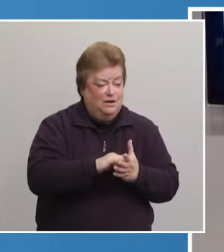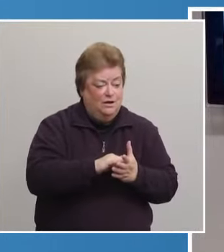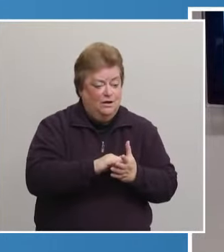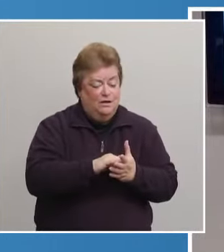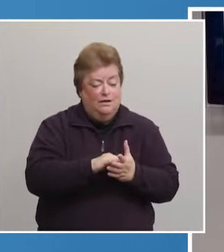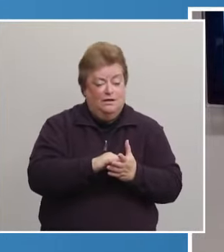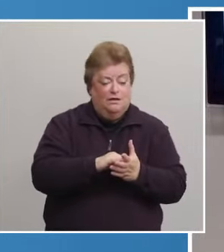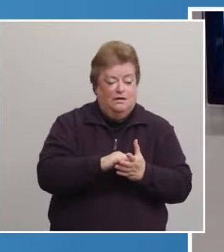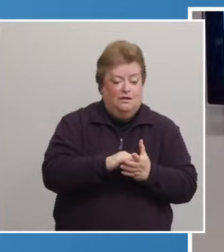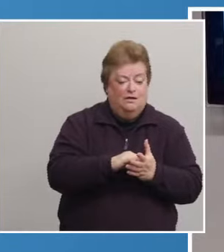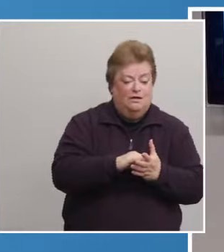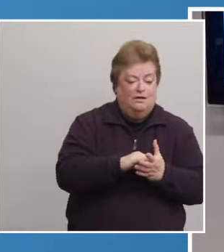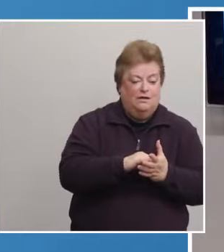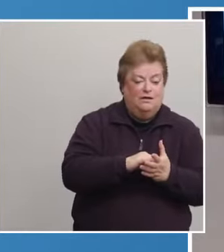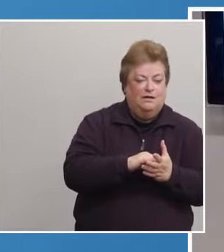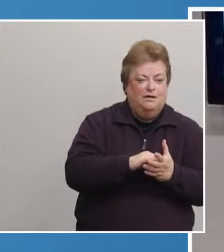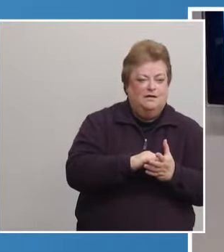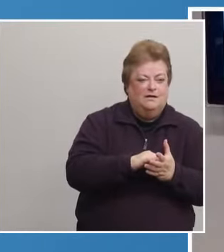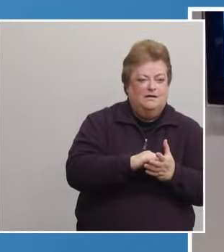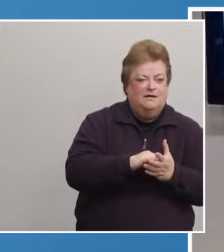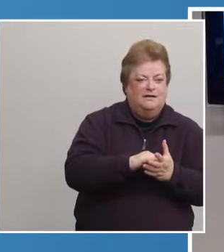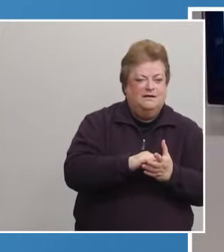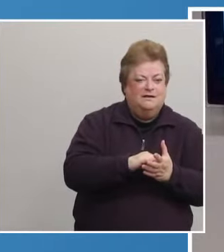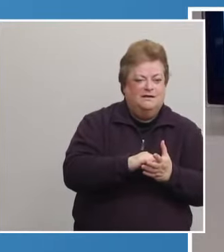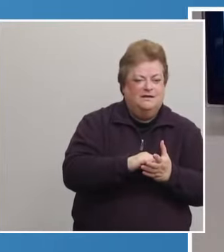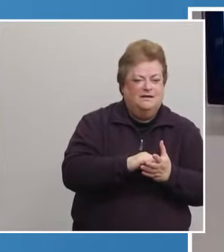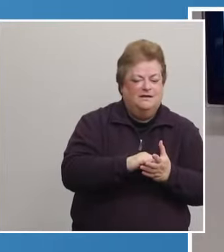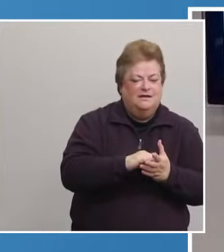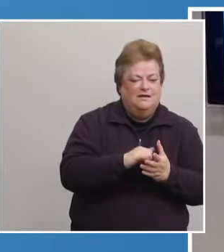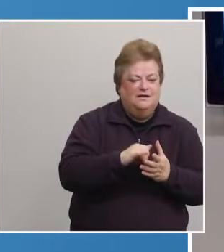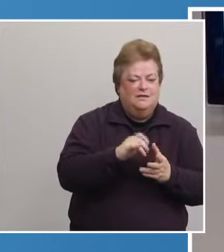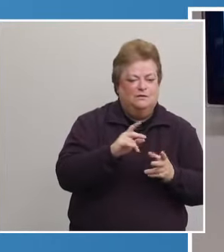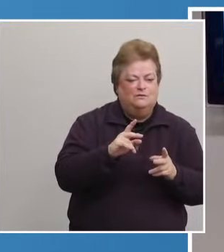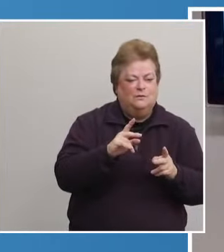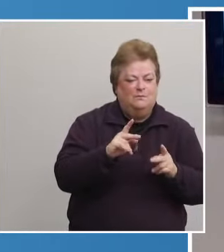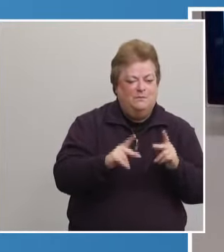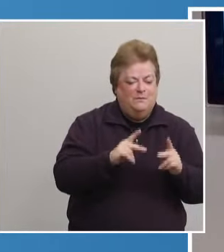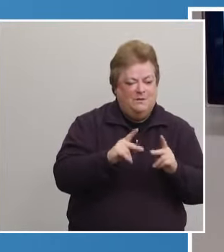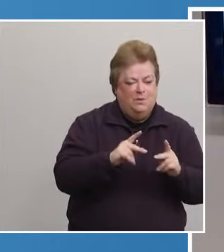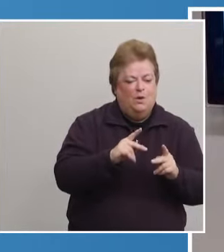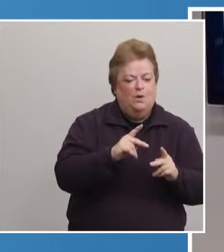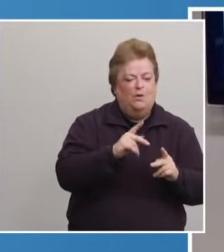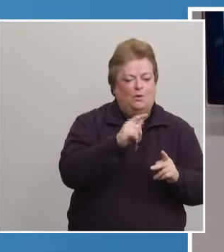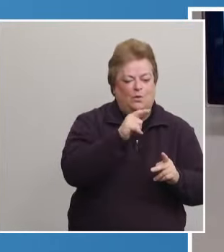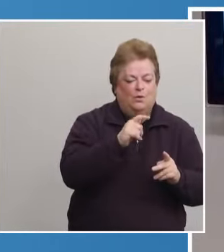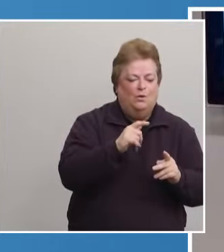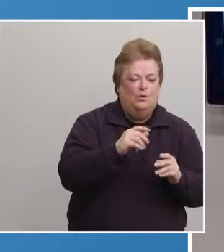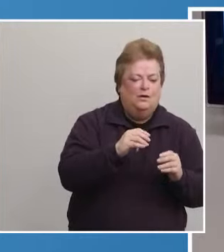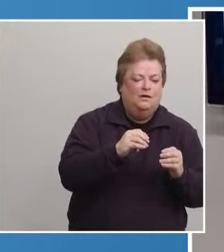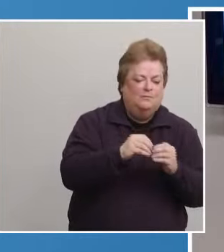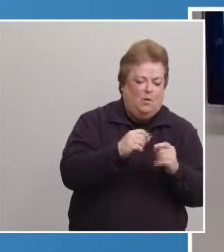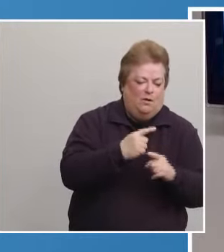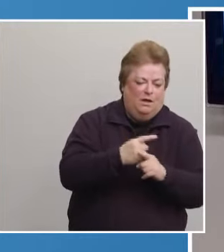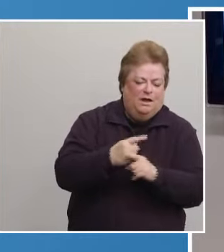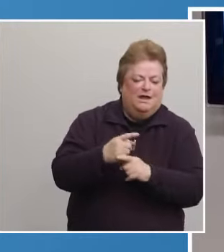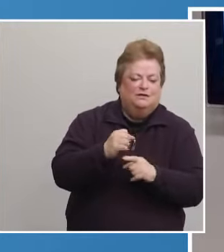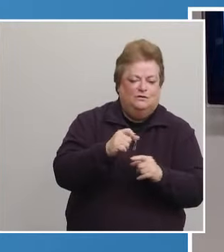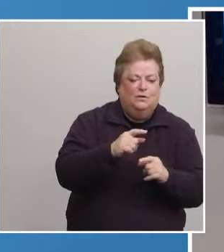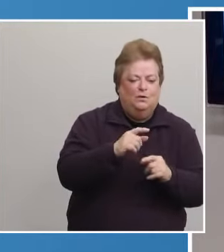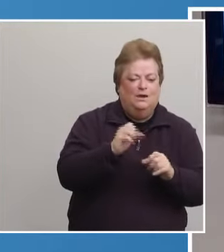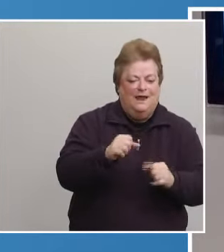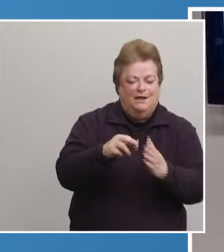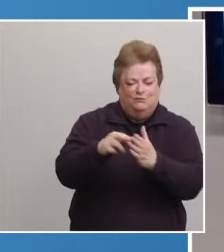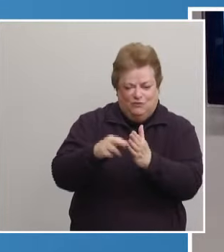process, or not registration, but actually signing up to get the vaccine could move online? And Bill, we already have that